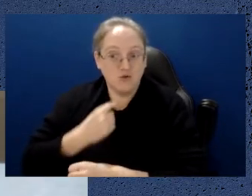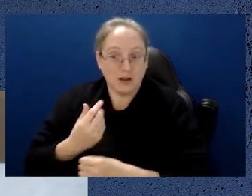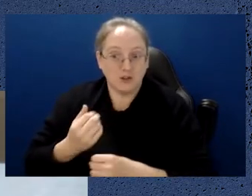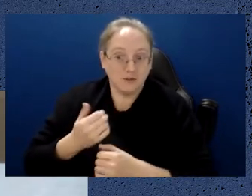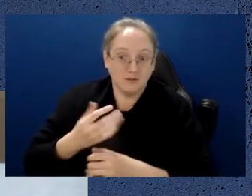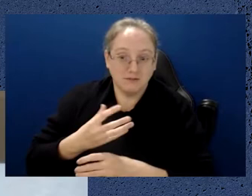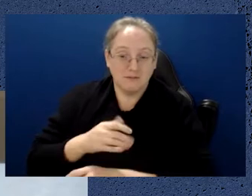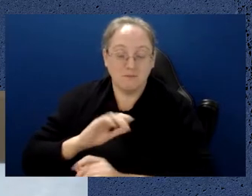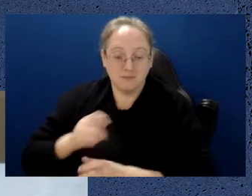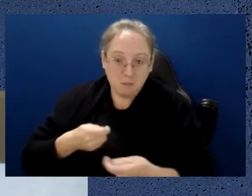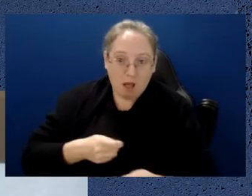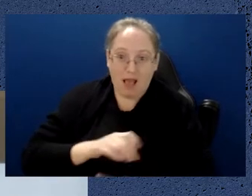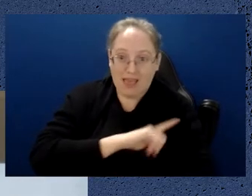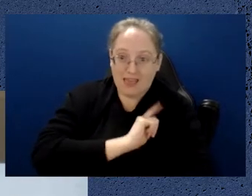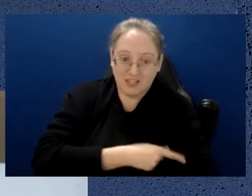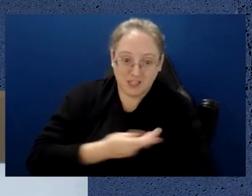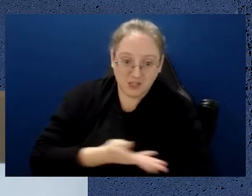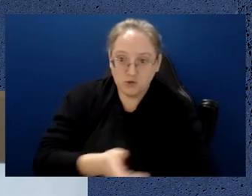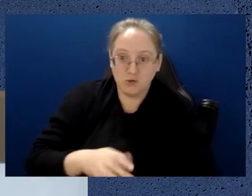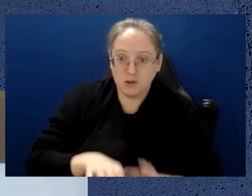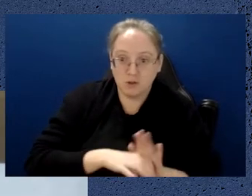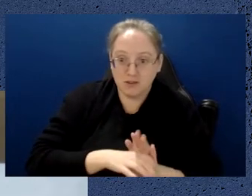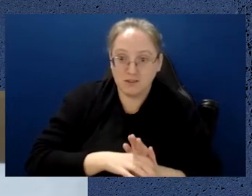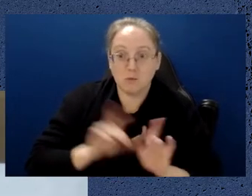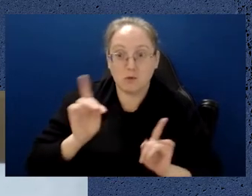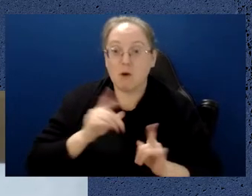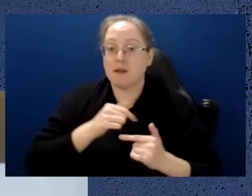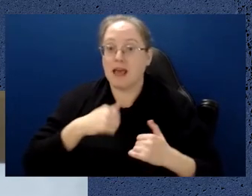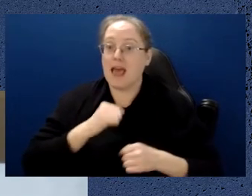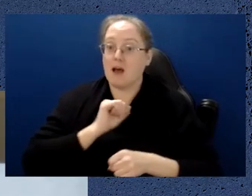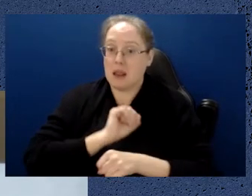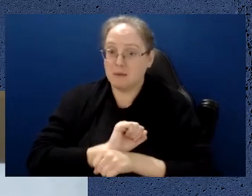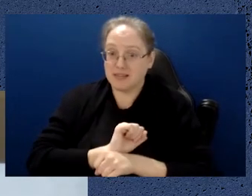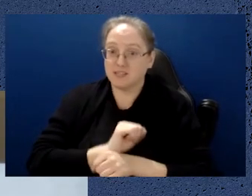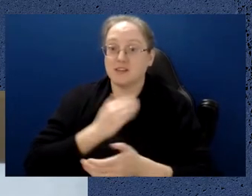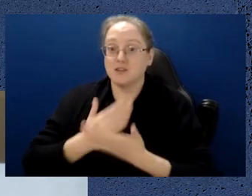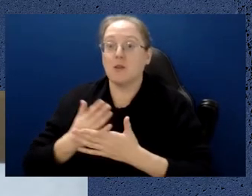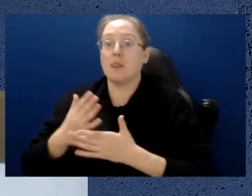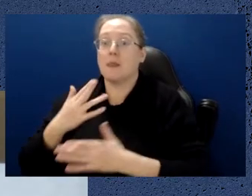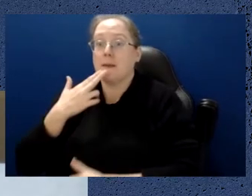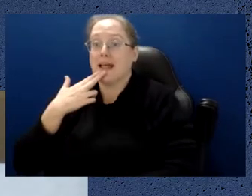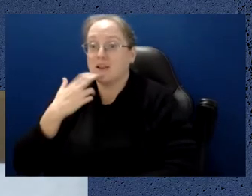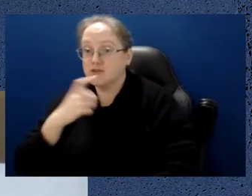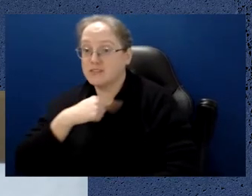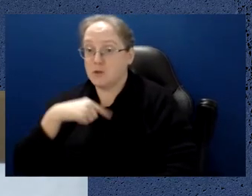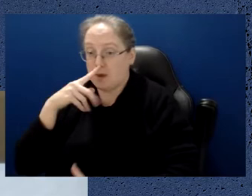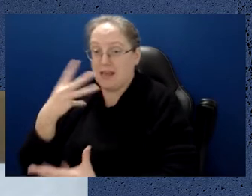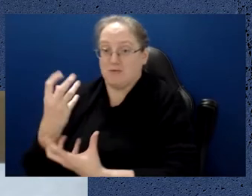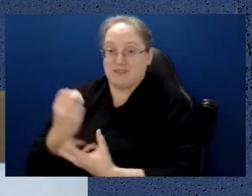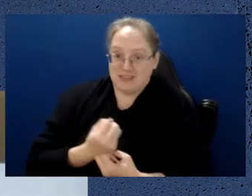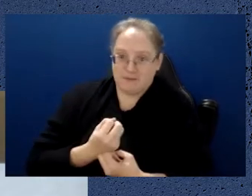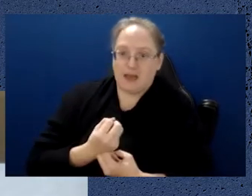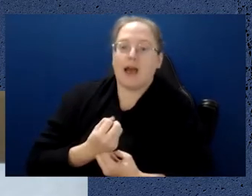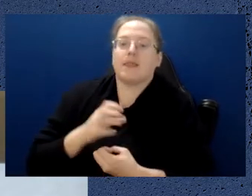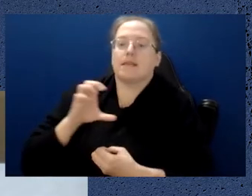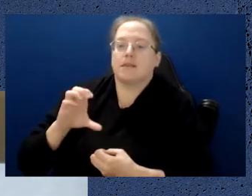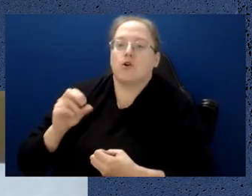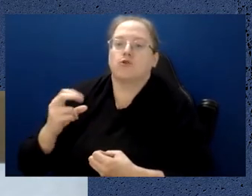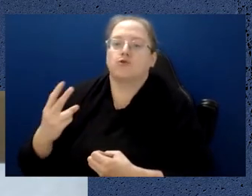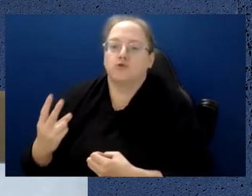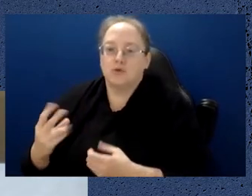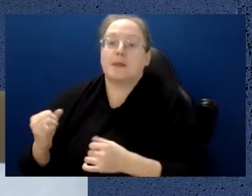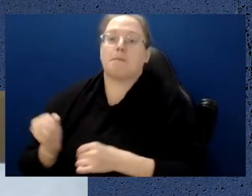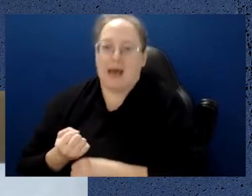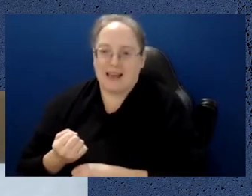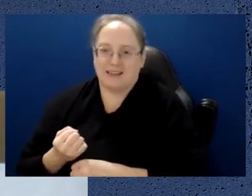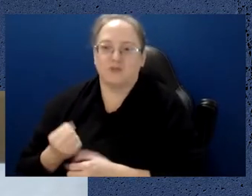emissions associated with the energy consumption to do with that. And so these days we're not so much limited by compute power as